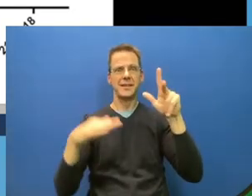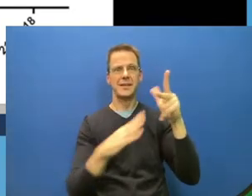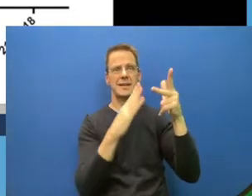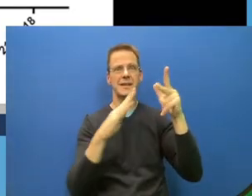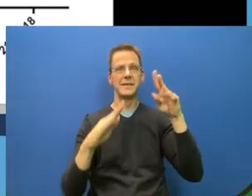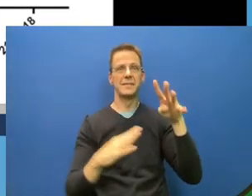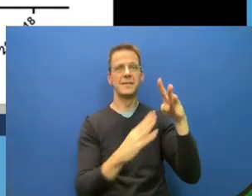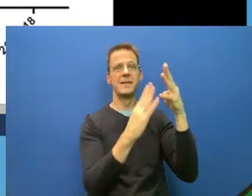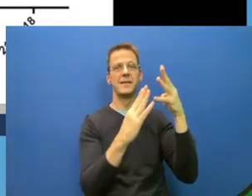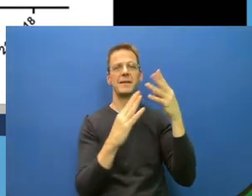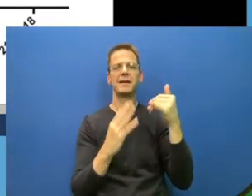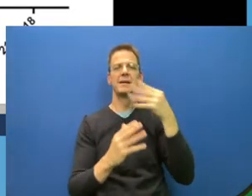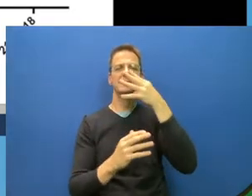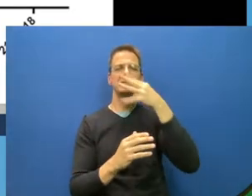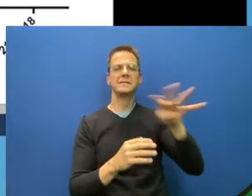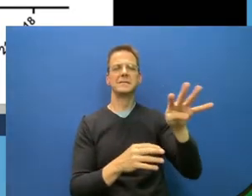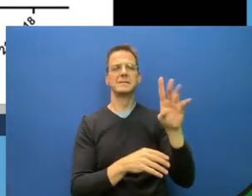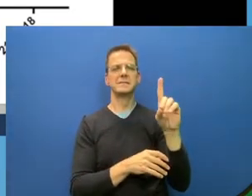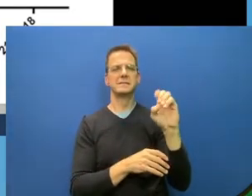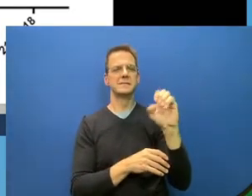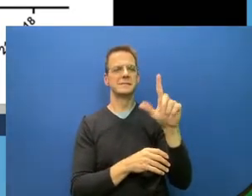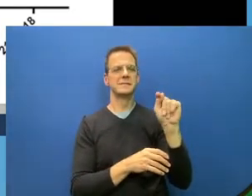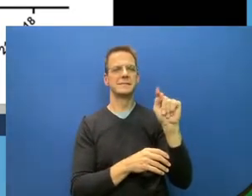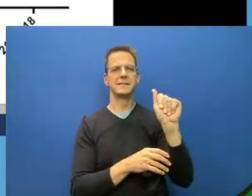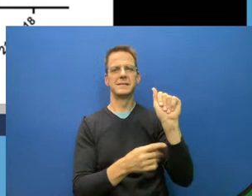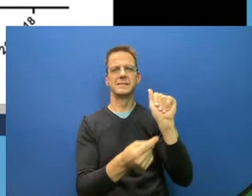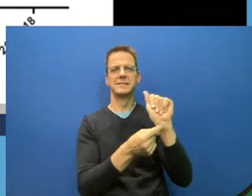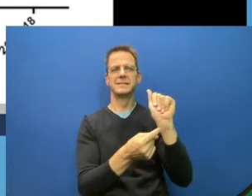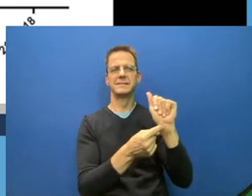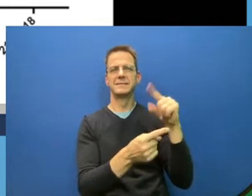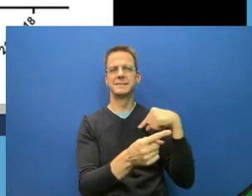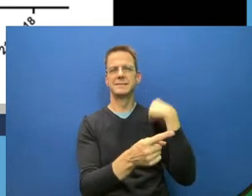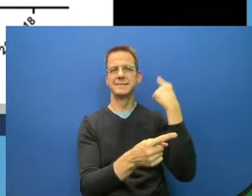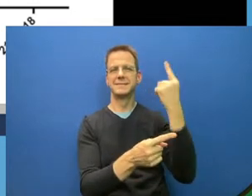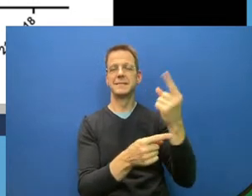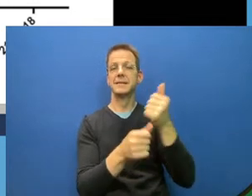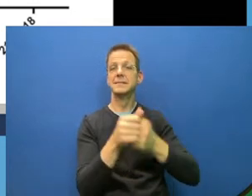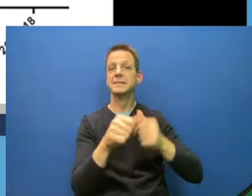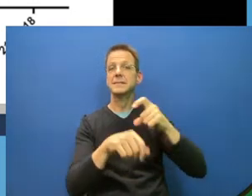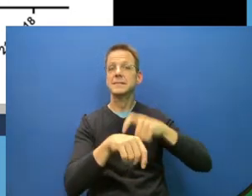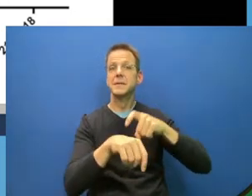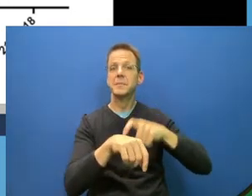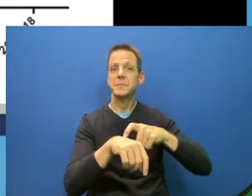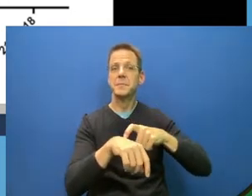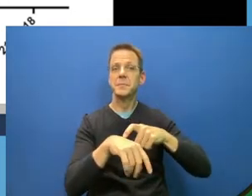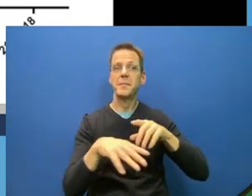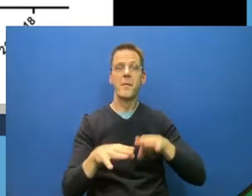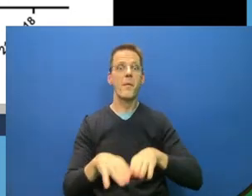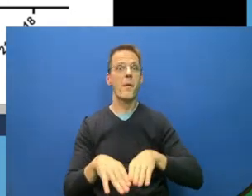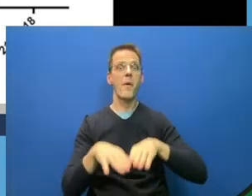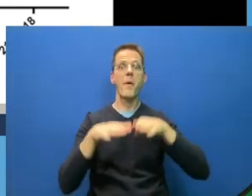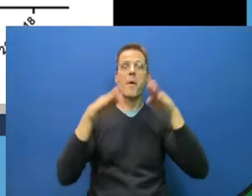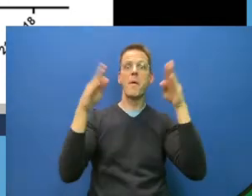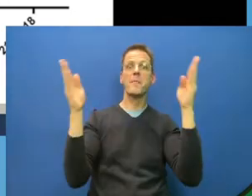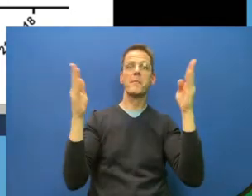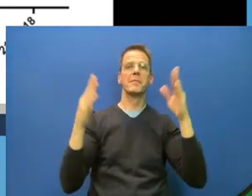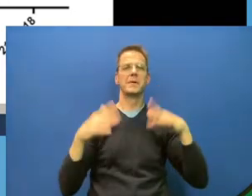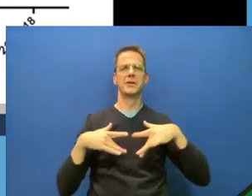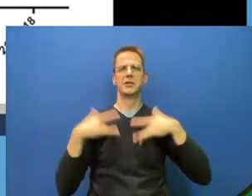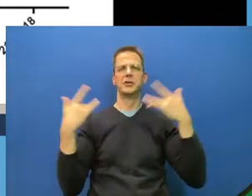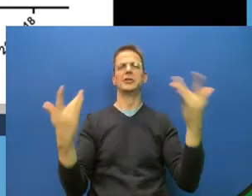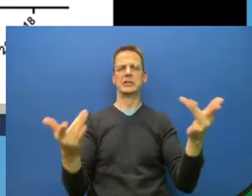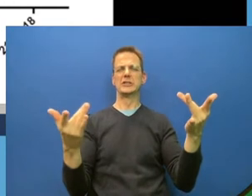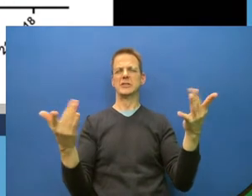time reopening, like dropping the precautions too early. If we dropped the precautions at zero community cases, we